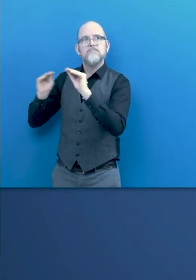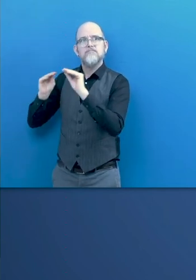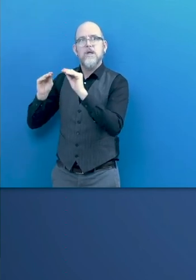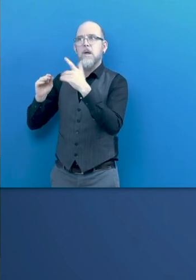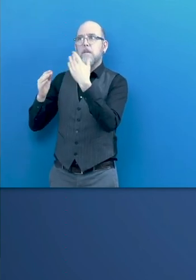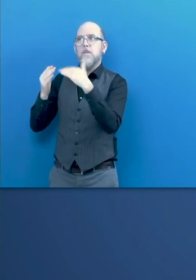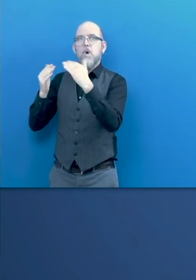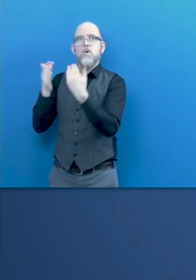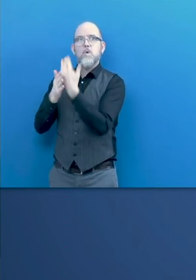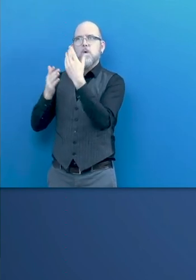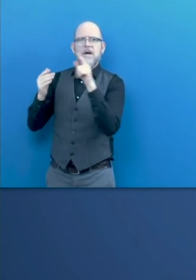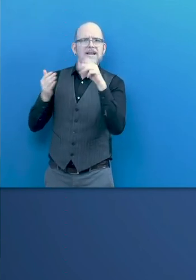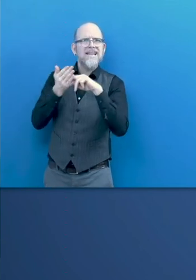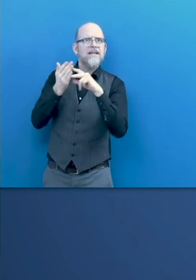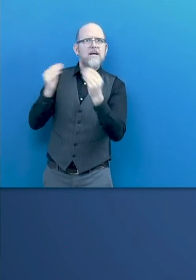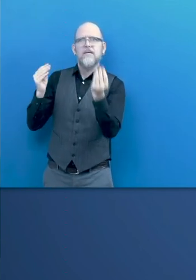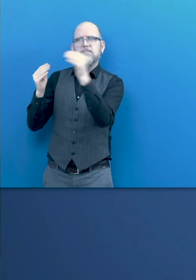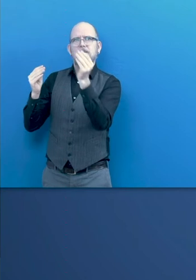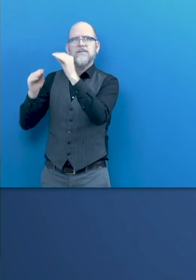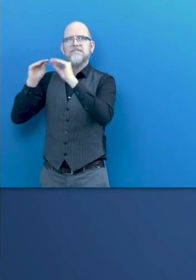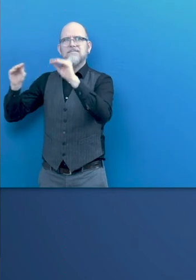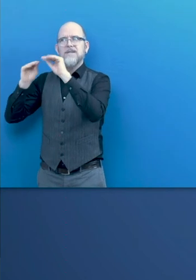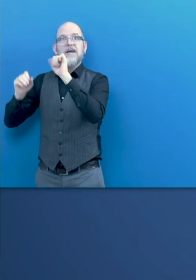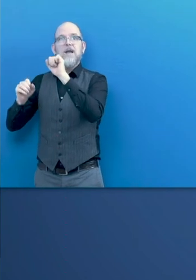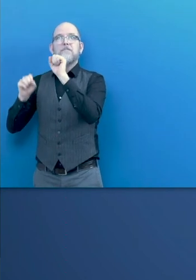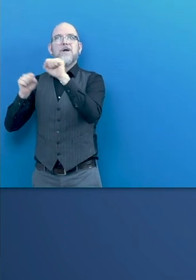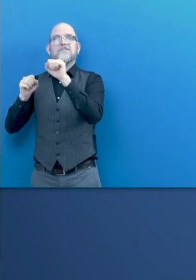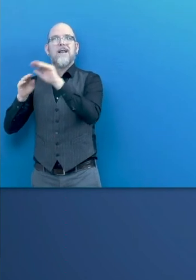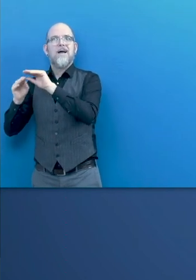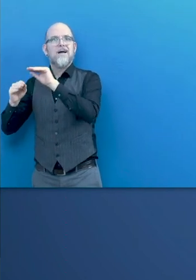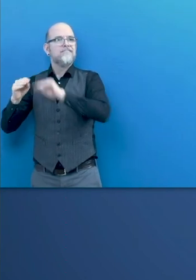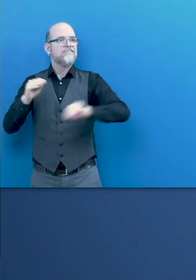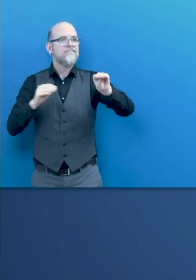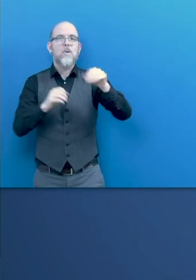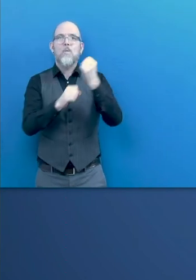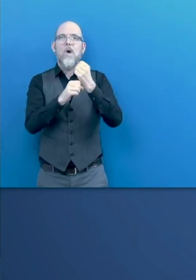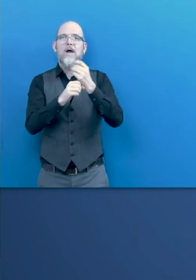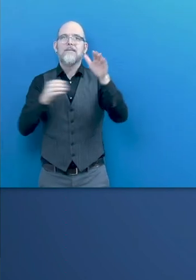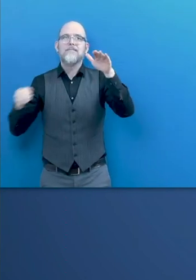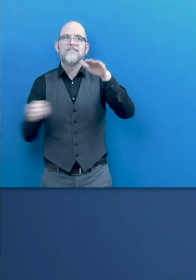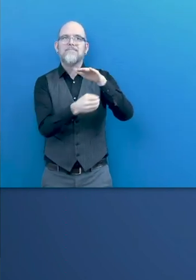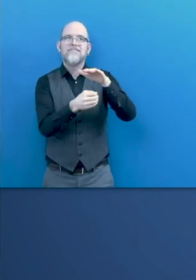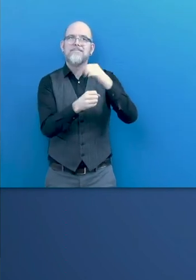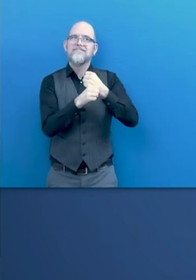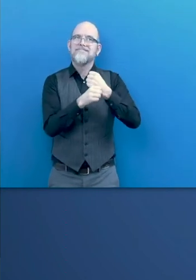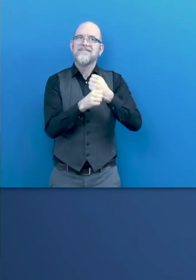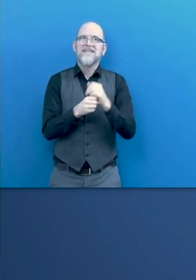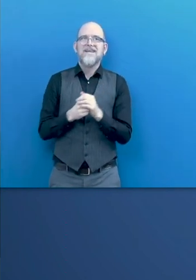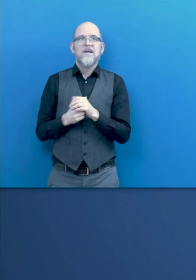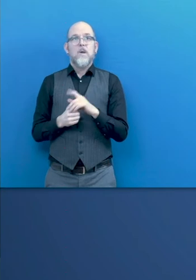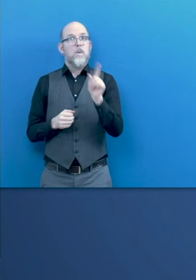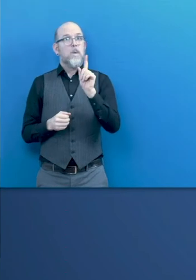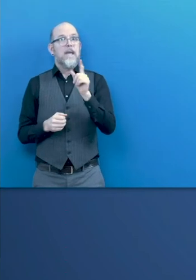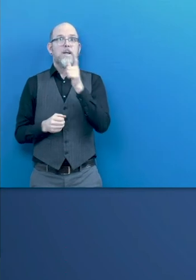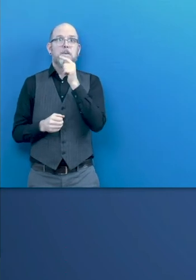aware of how lifelong learning is essential, shifting the responsibility of being qualified from